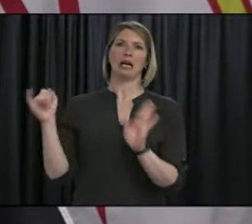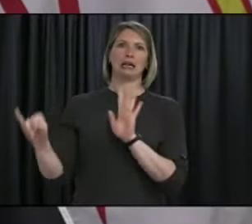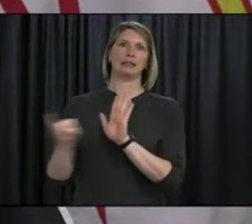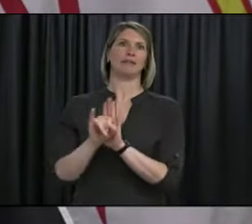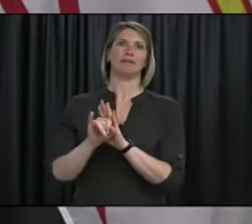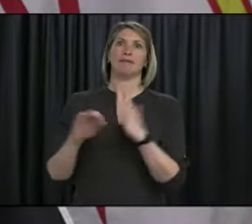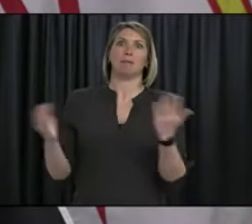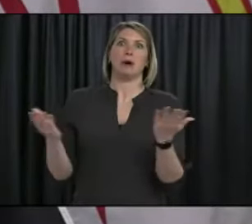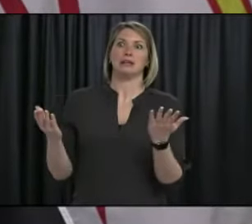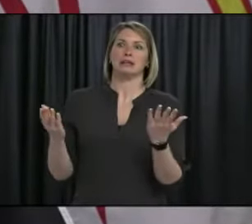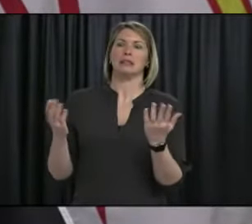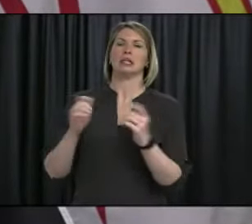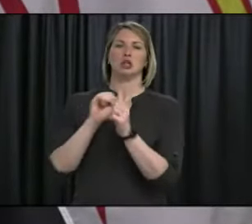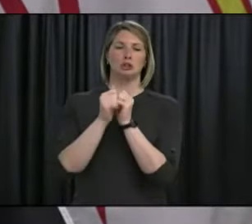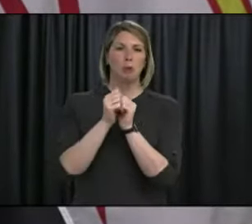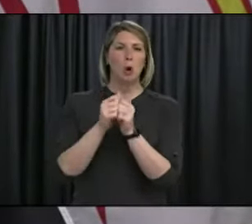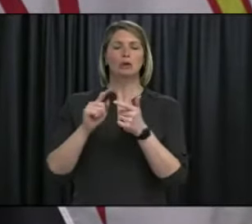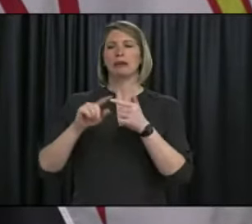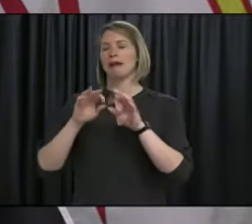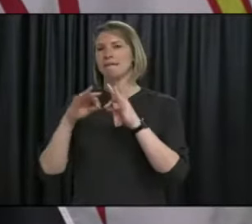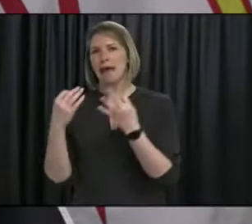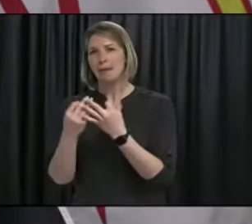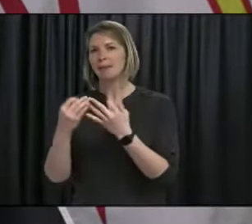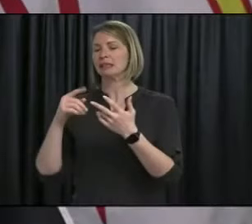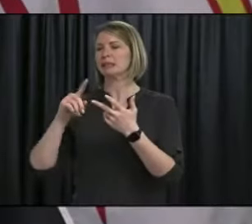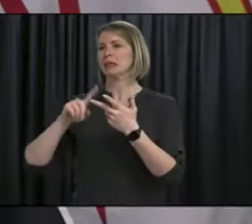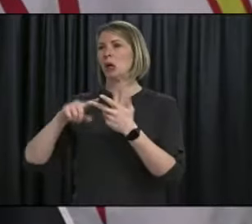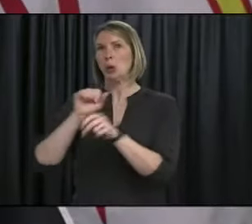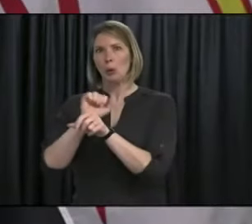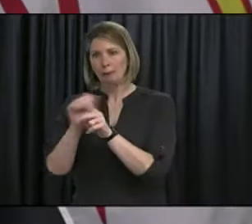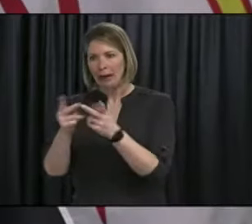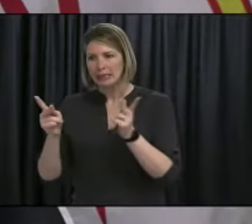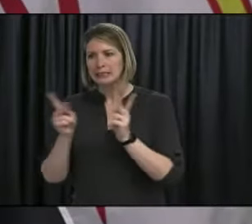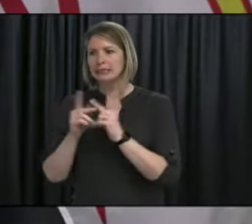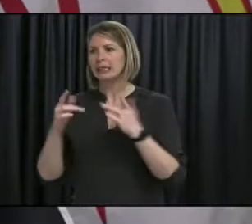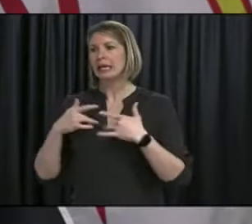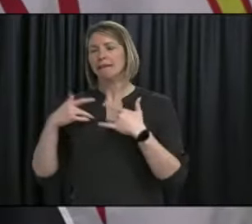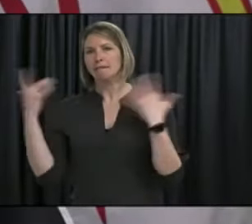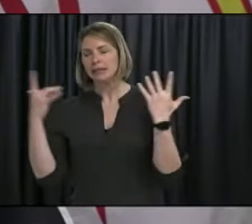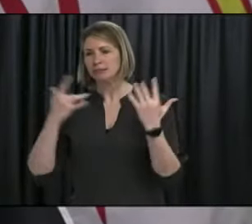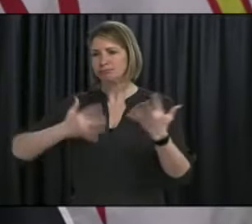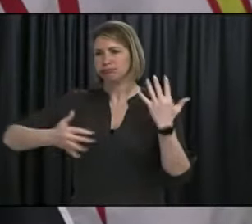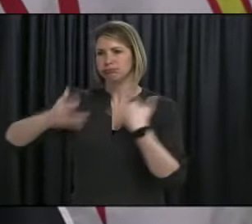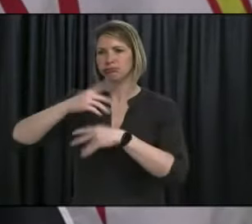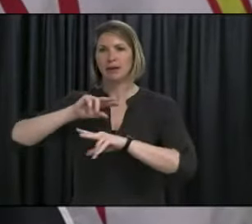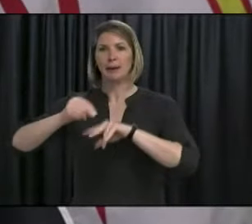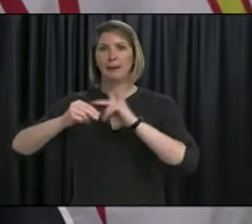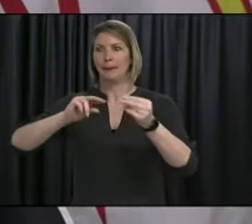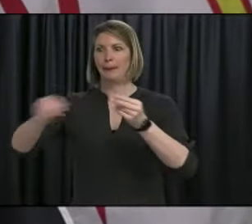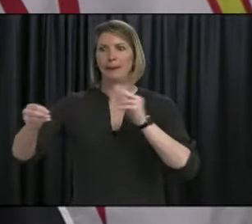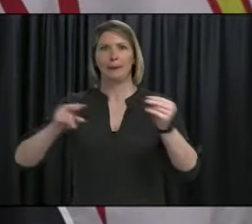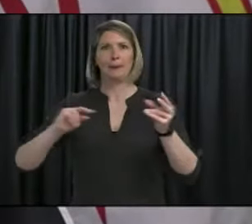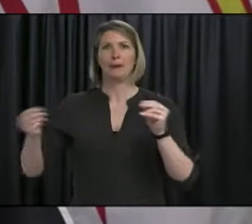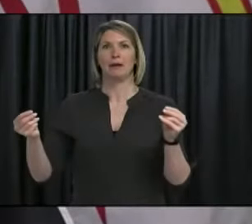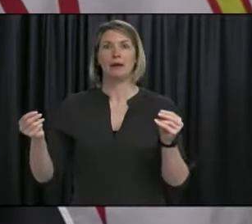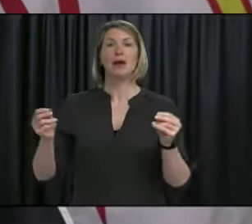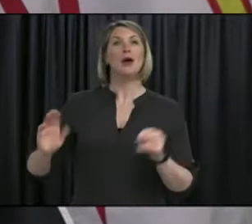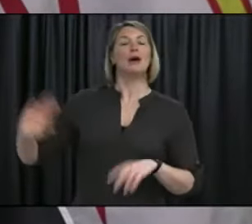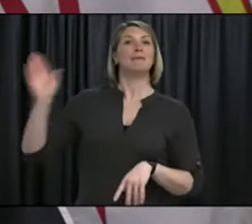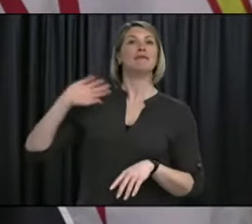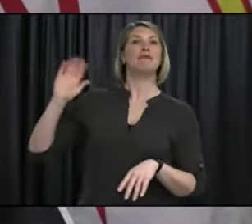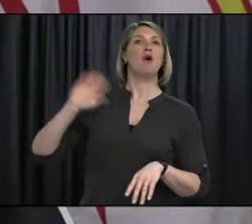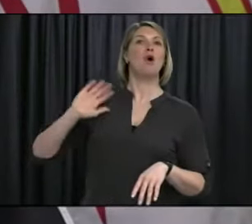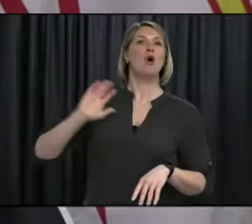circles, sports events, workplaces, and schools. We were living as if COVID were not here,